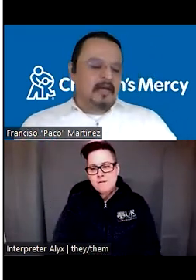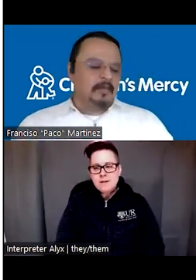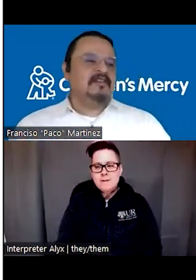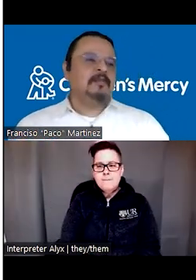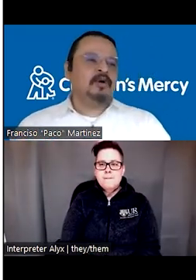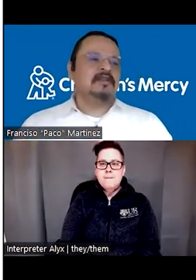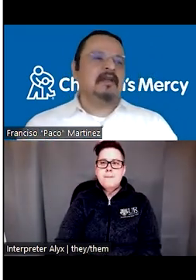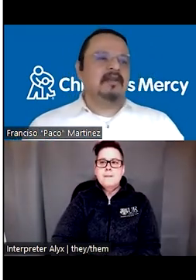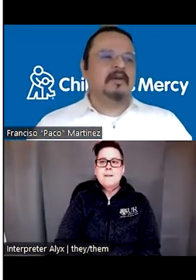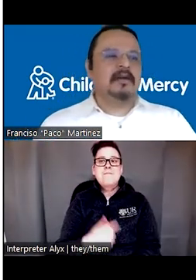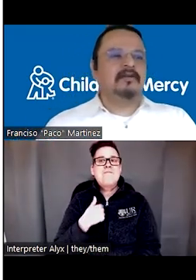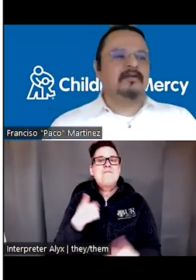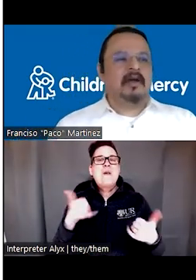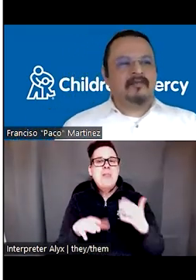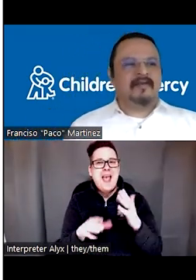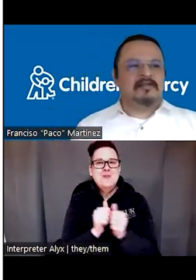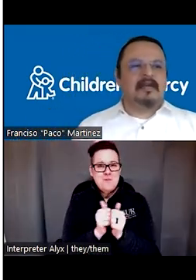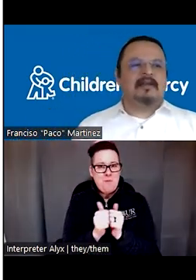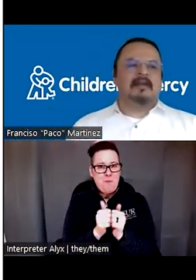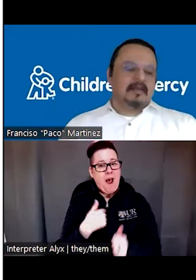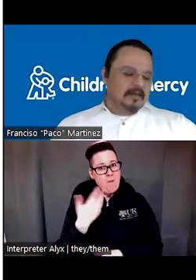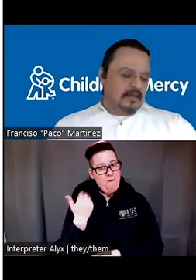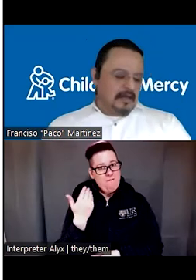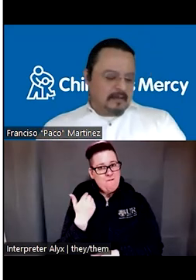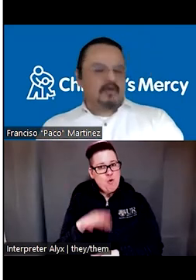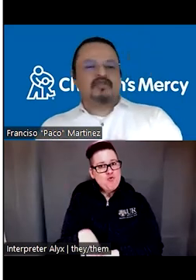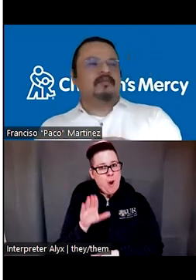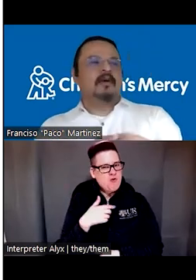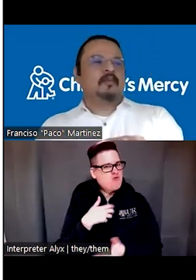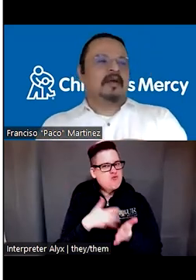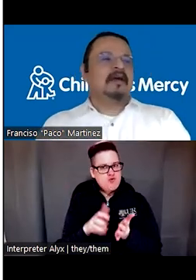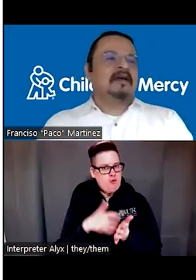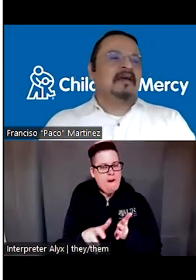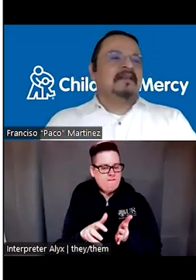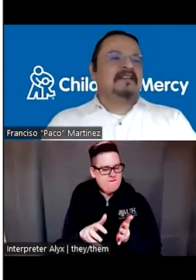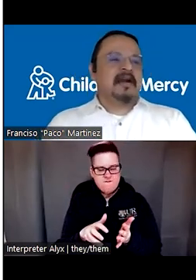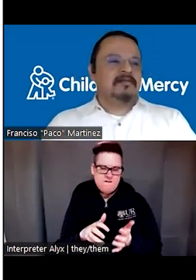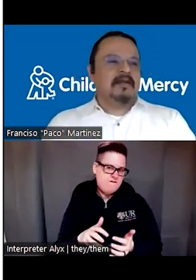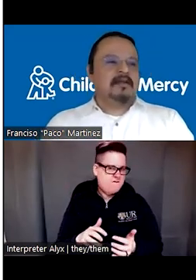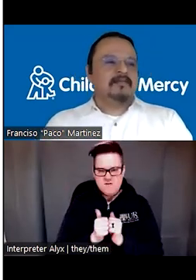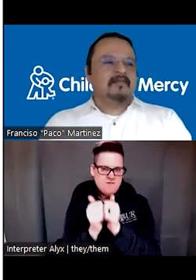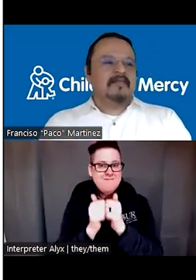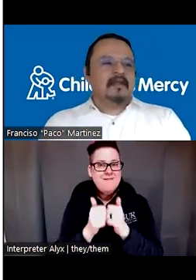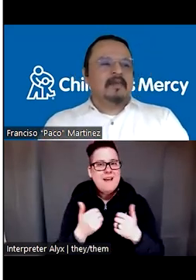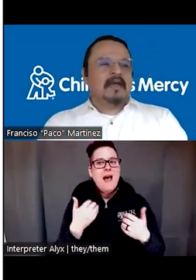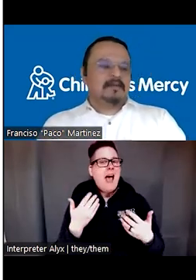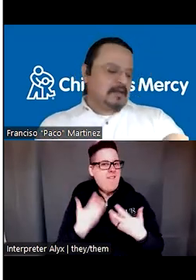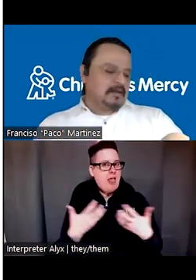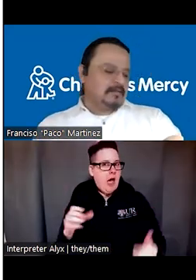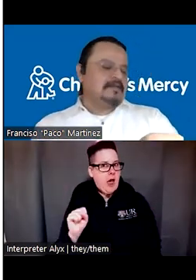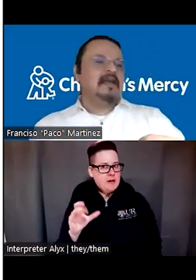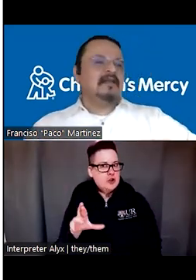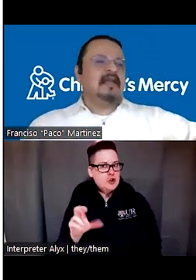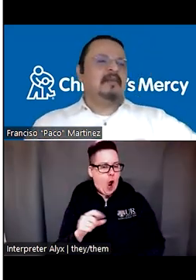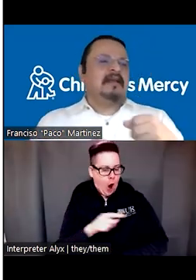I, I play sports and I was very rough as a child and I have a bunch of, of, uh, scars. Right. But